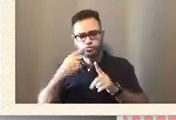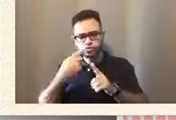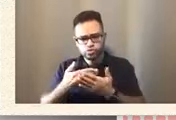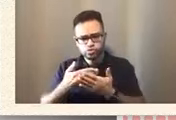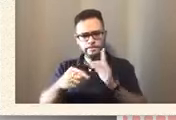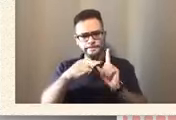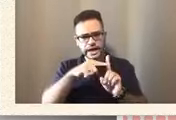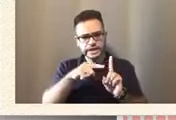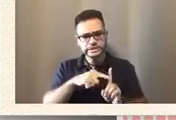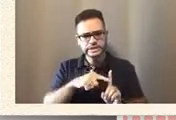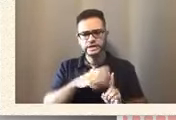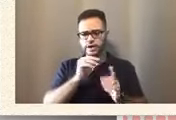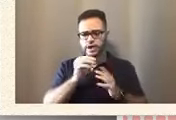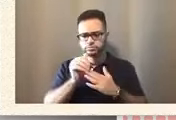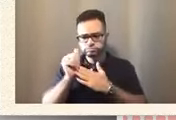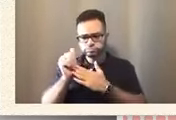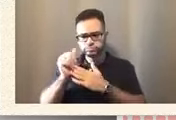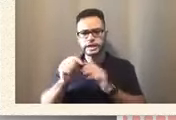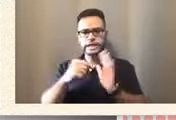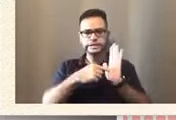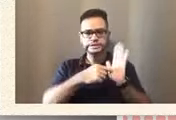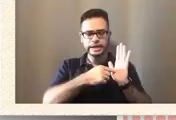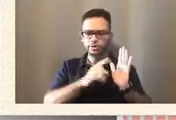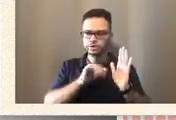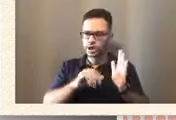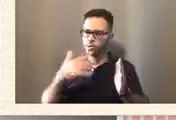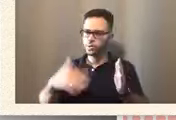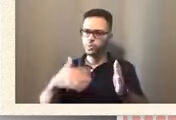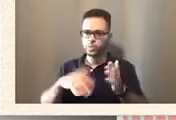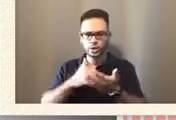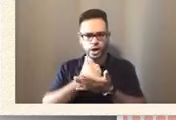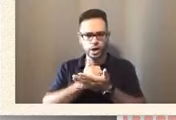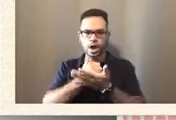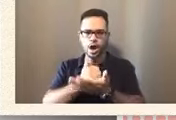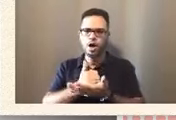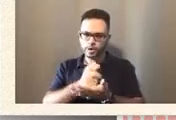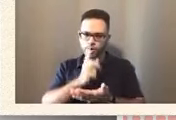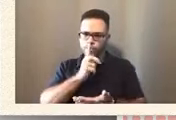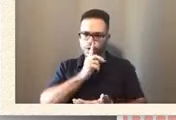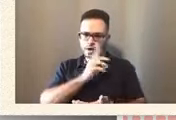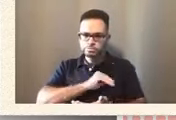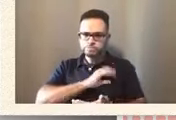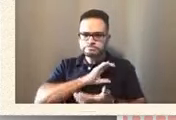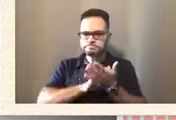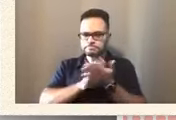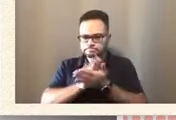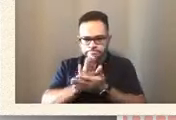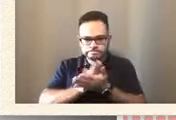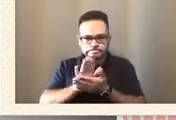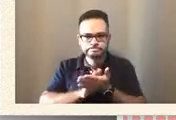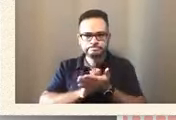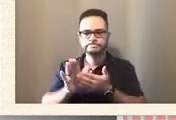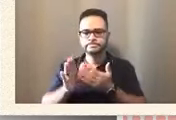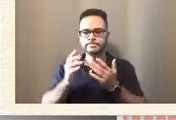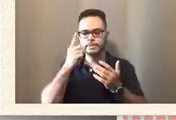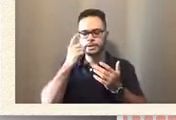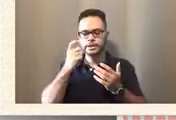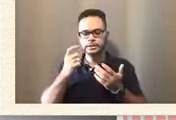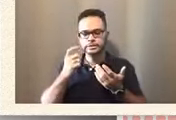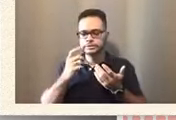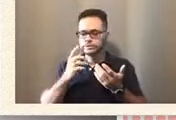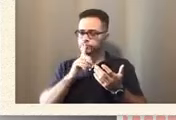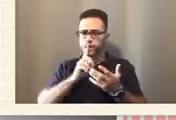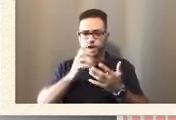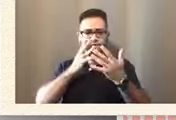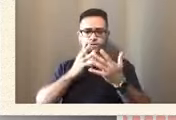example, that helps a lot. That boosts up our motivation. Because unfortunately, from my